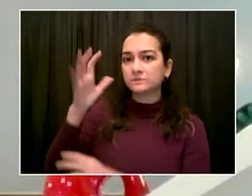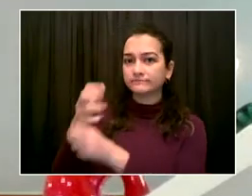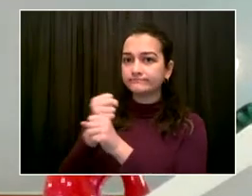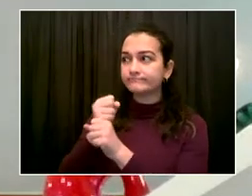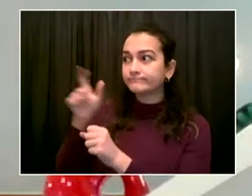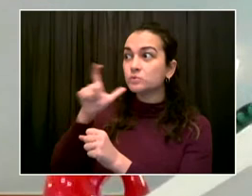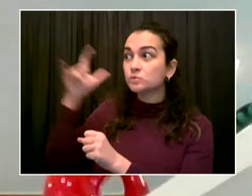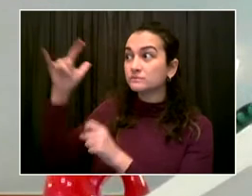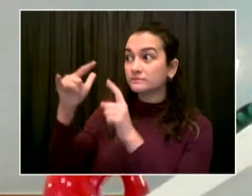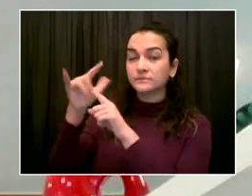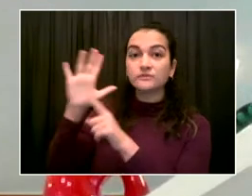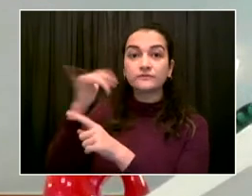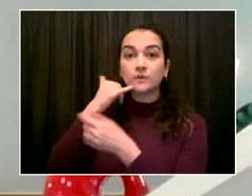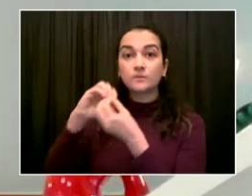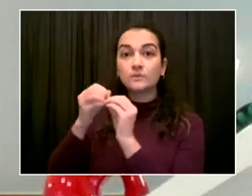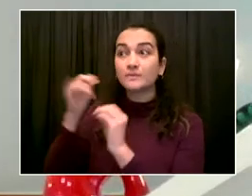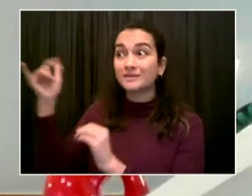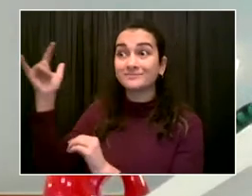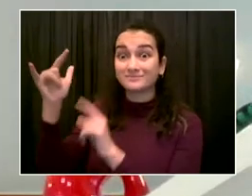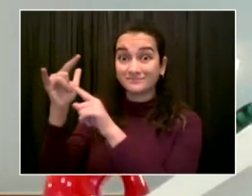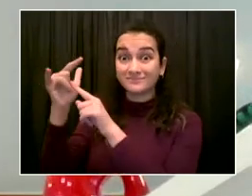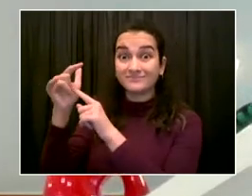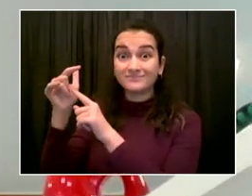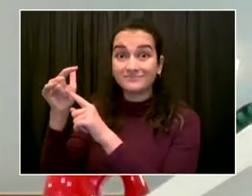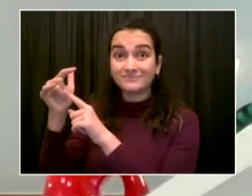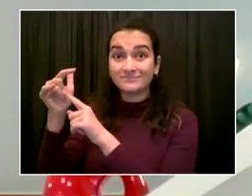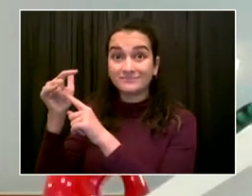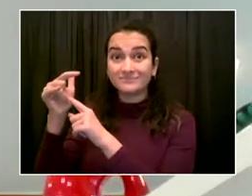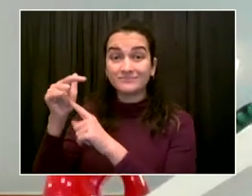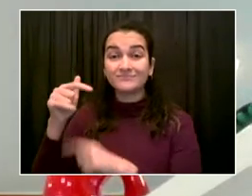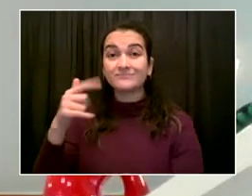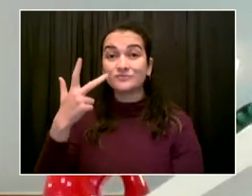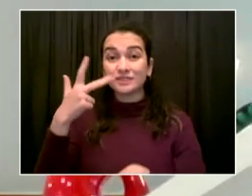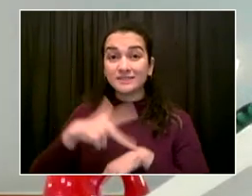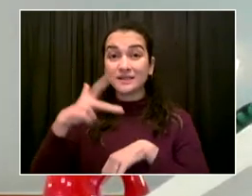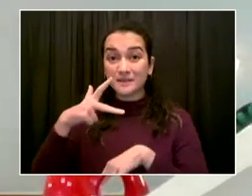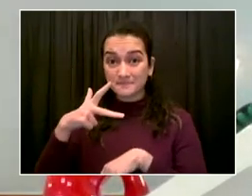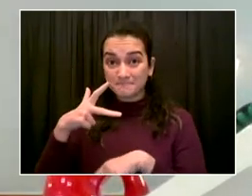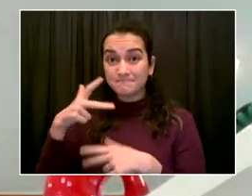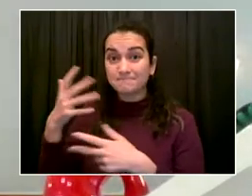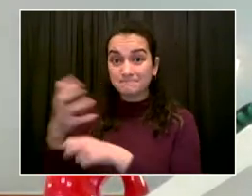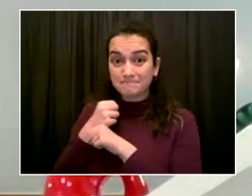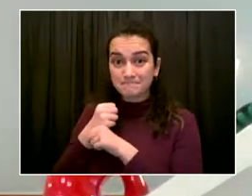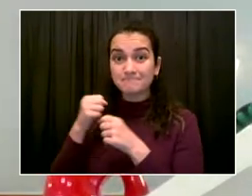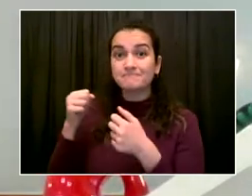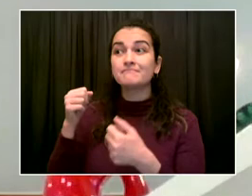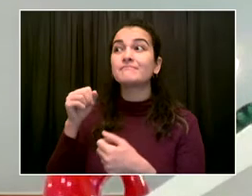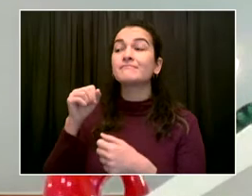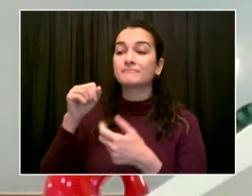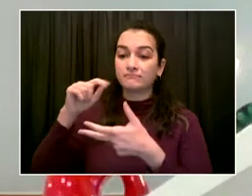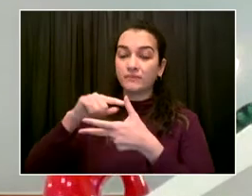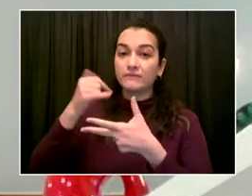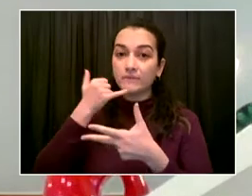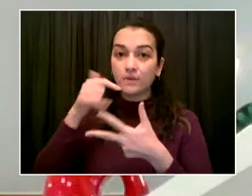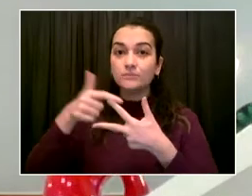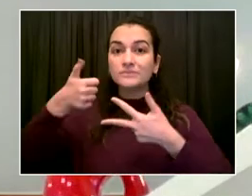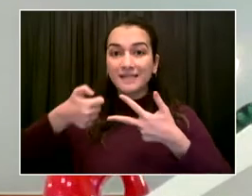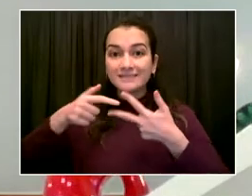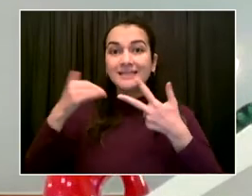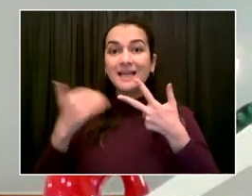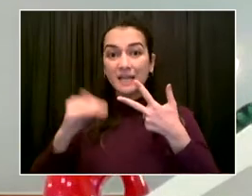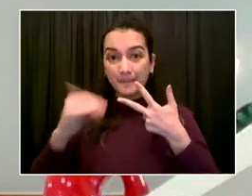text messages and emails. We take whatever information the Department of Homeland Security and CDC has on file. And our message to them is